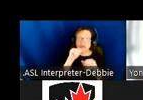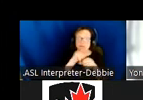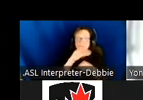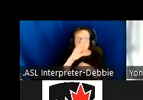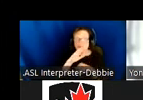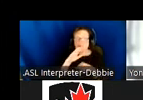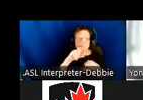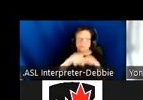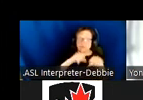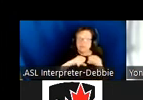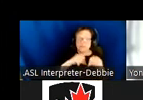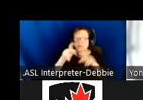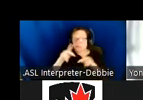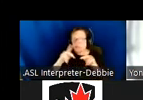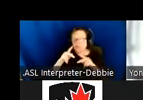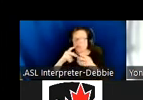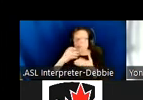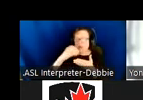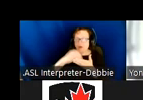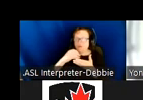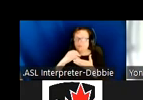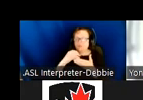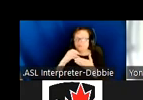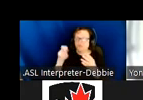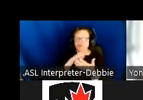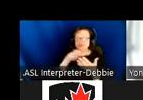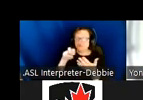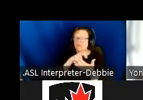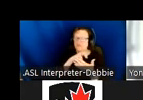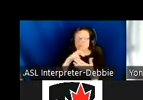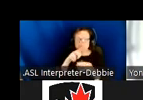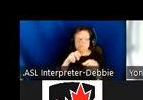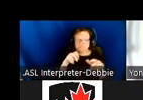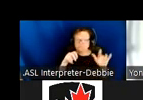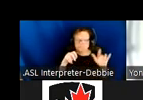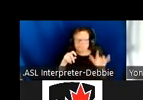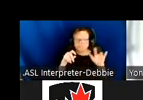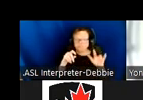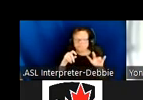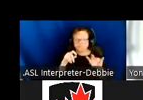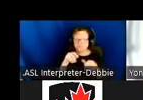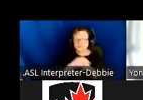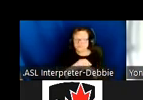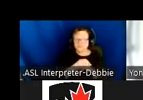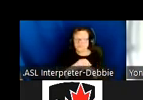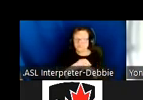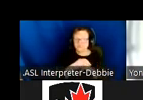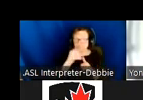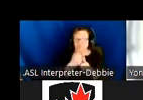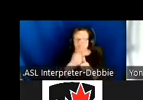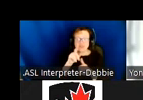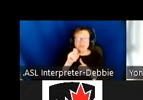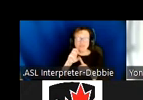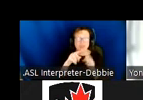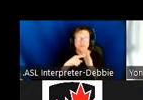bicycles, peoples, bottle, backpack. You can switch between layers by pressing the physical buttons on the dot pad. Each layer presents a